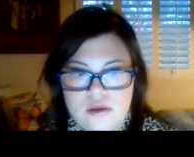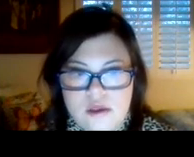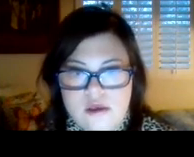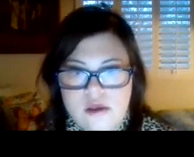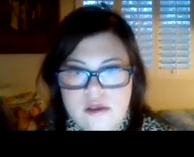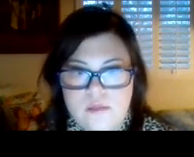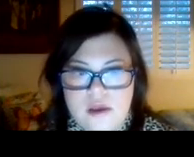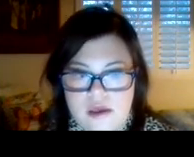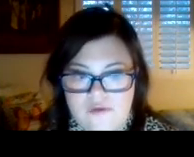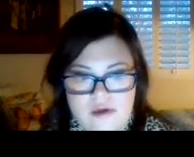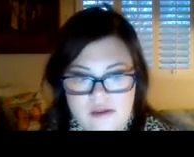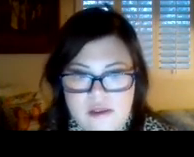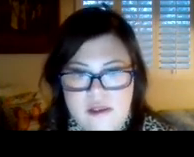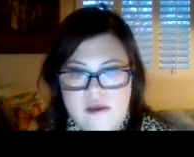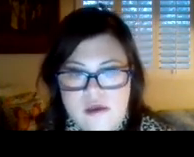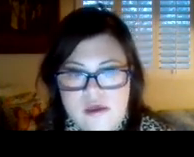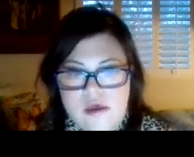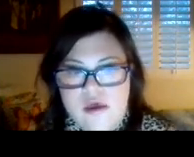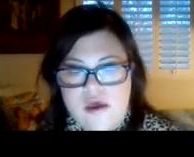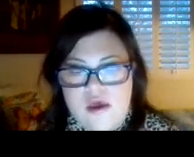cheer practices and many events.